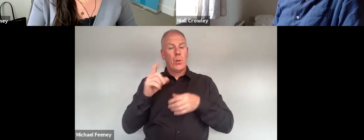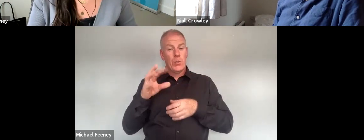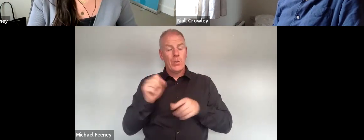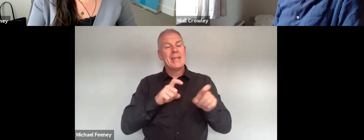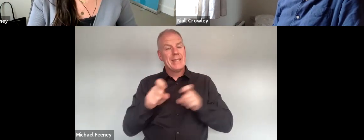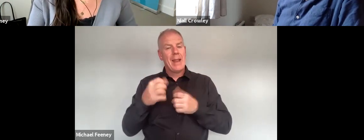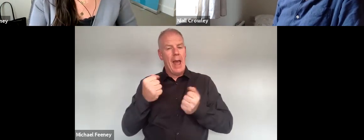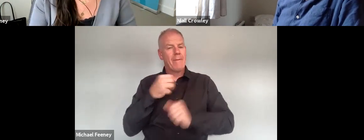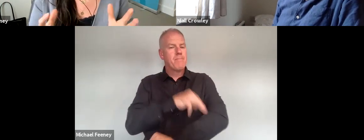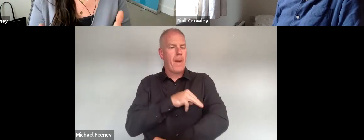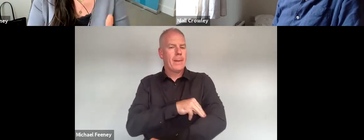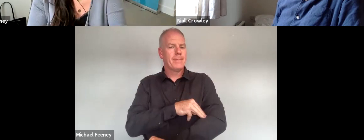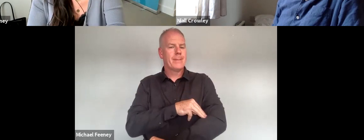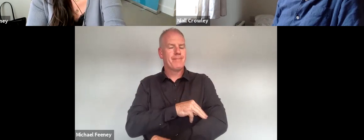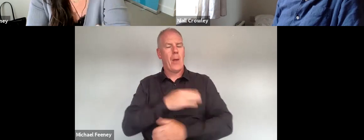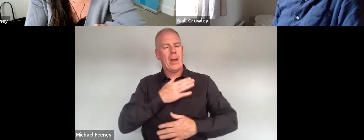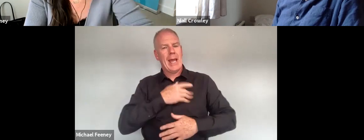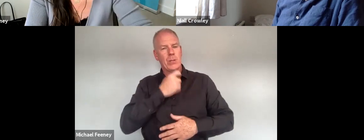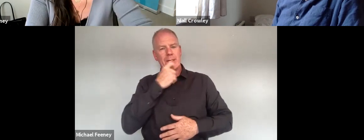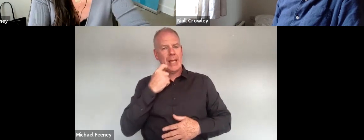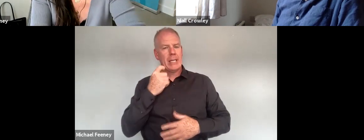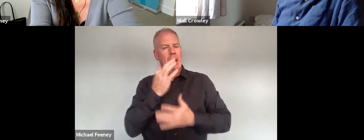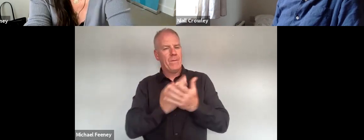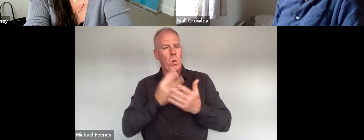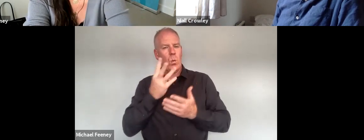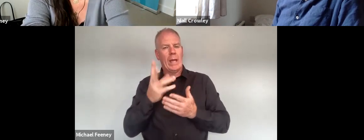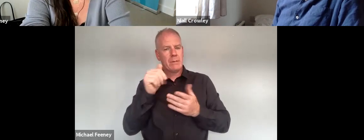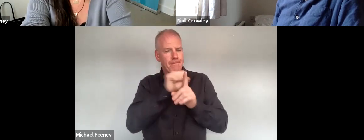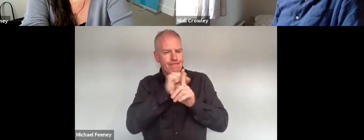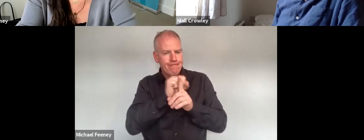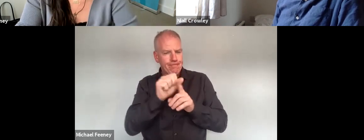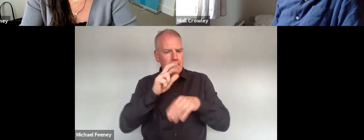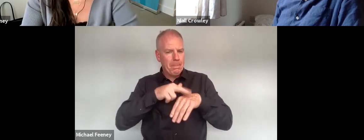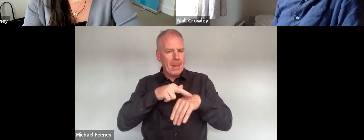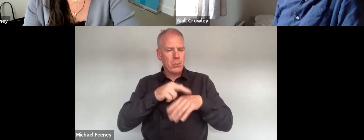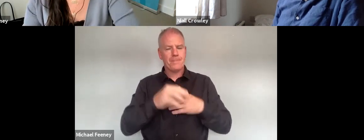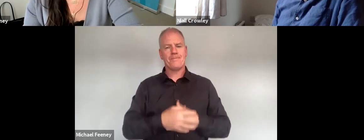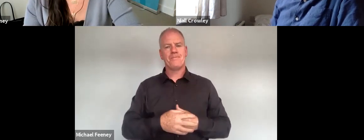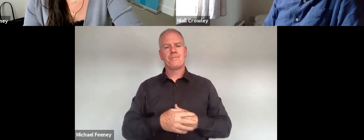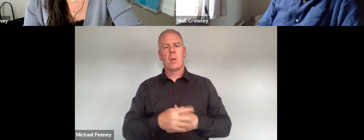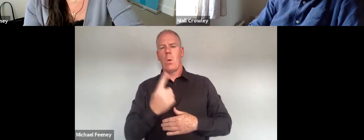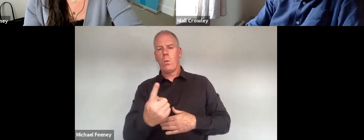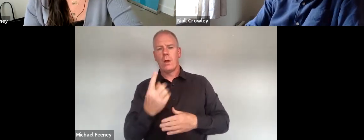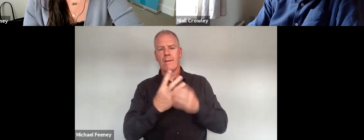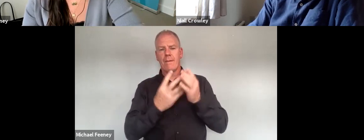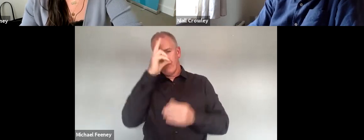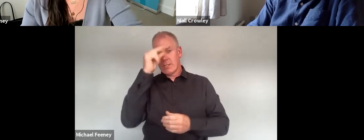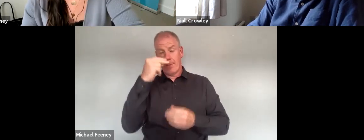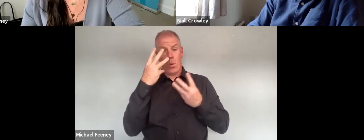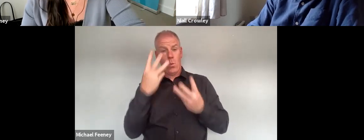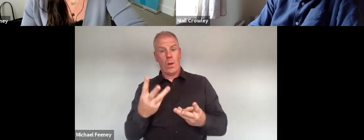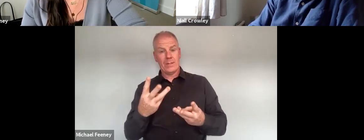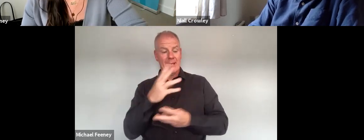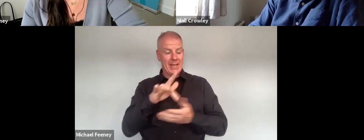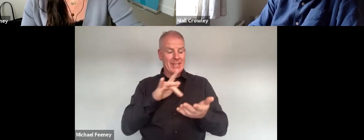we would like to call out I suppose I'd like to call out a few ways in which it can be strengthened so one of the things that we are really pushing for is